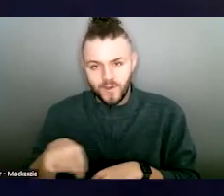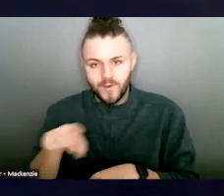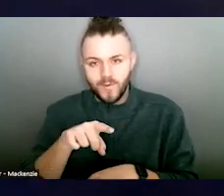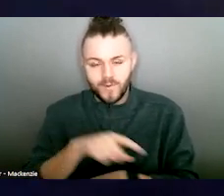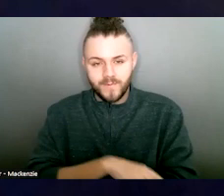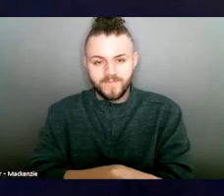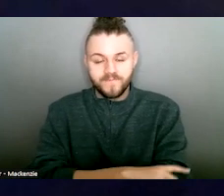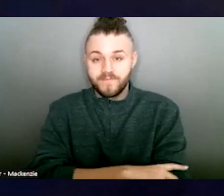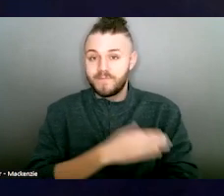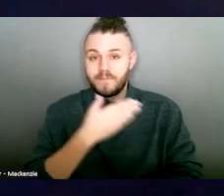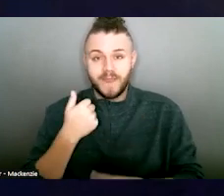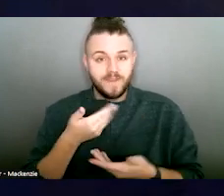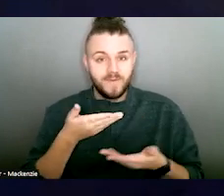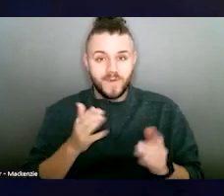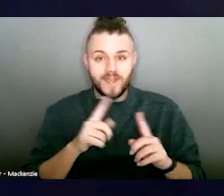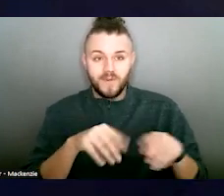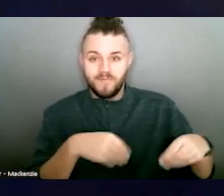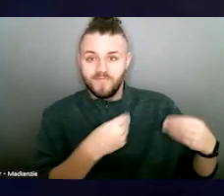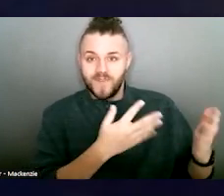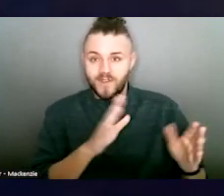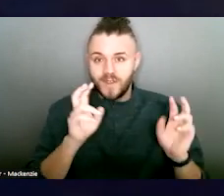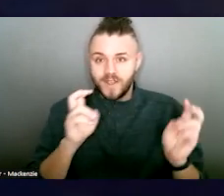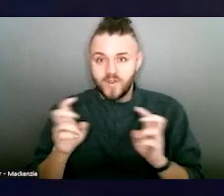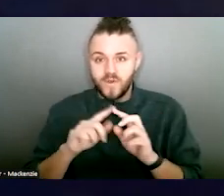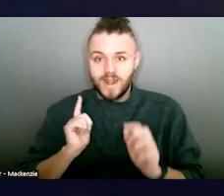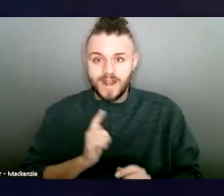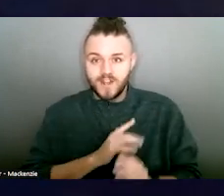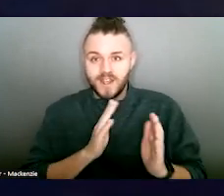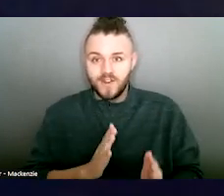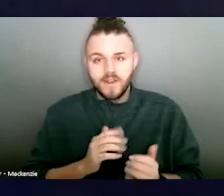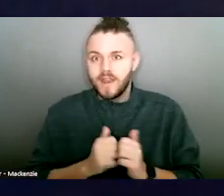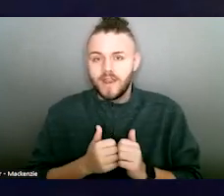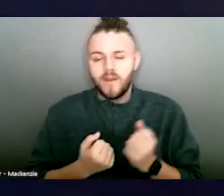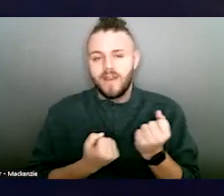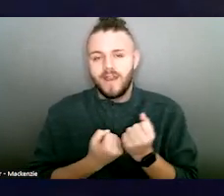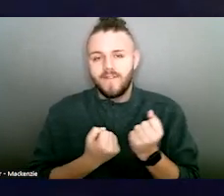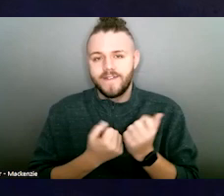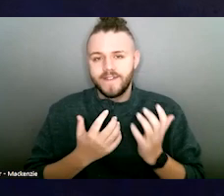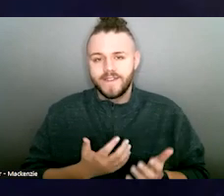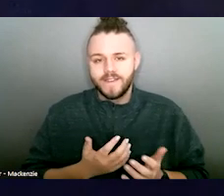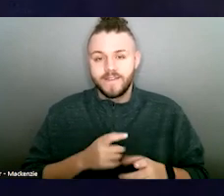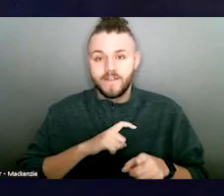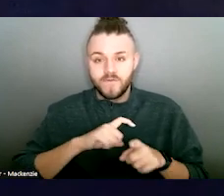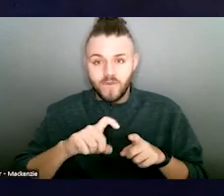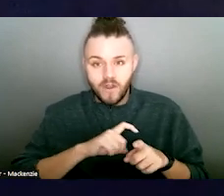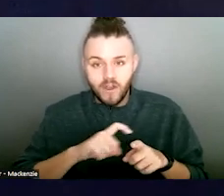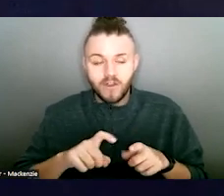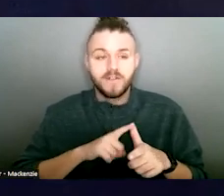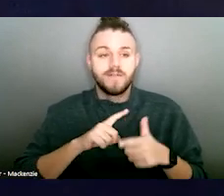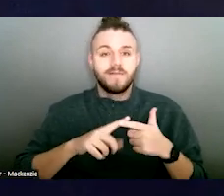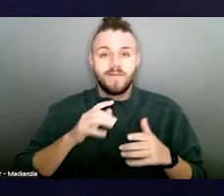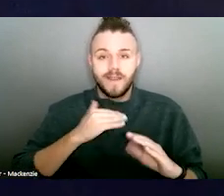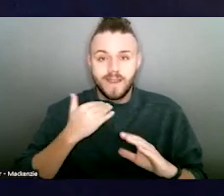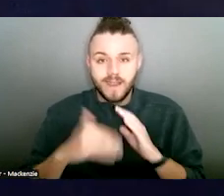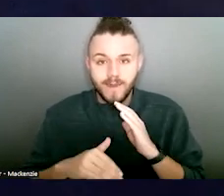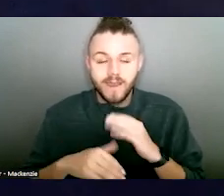to legislators' attention is through your advocacy, whether that be through phone calls, emails, letters, or